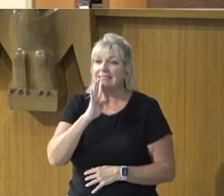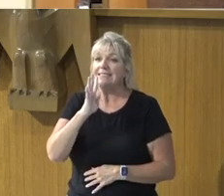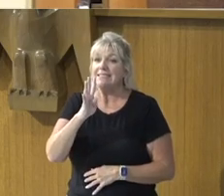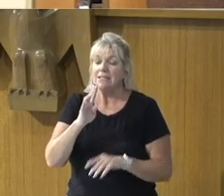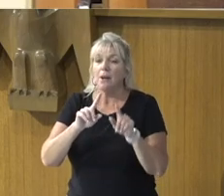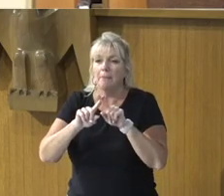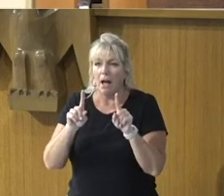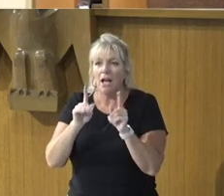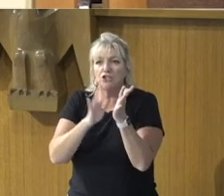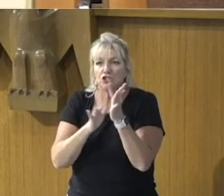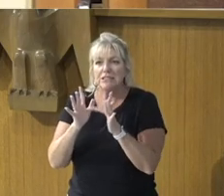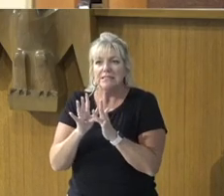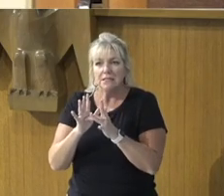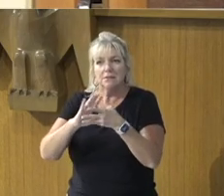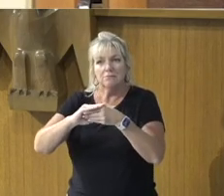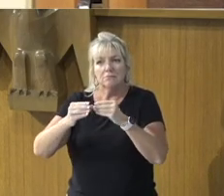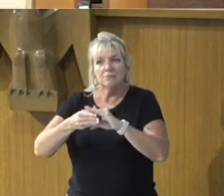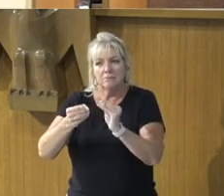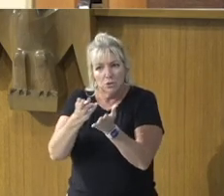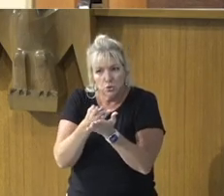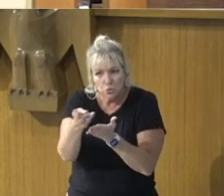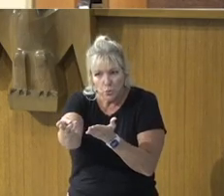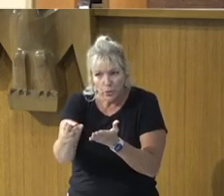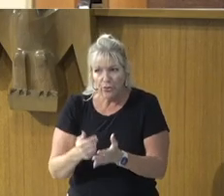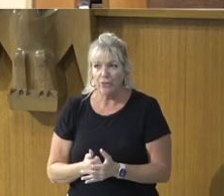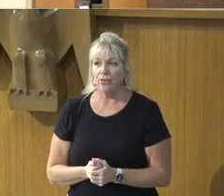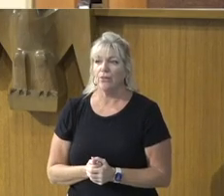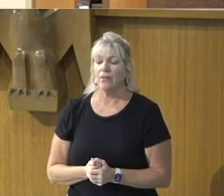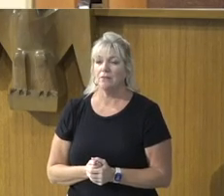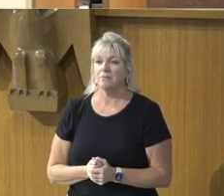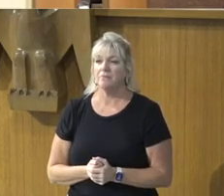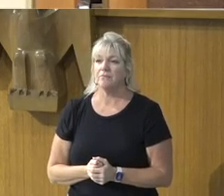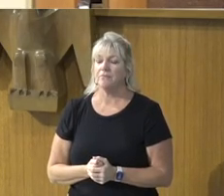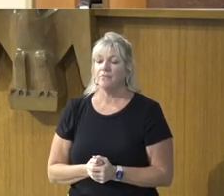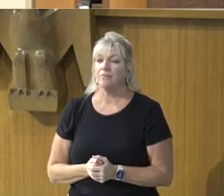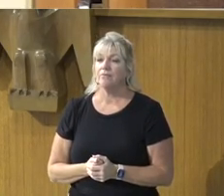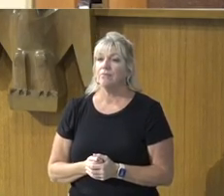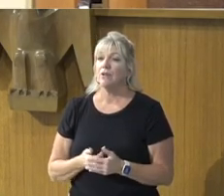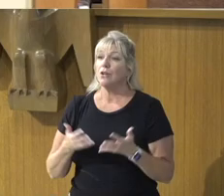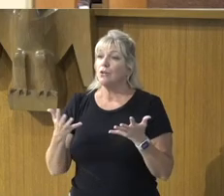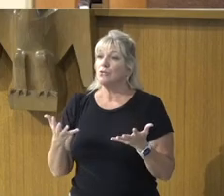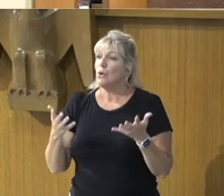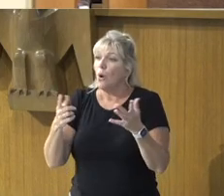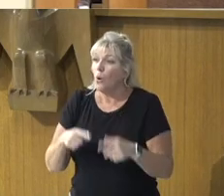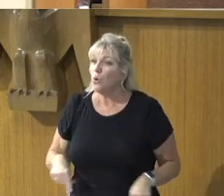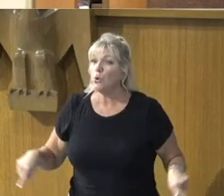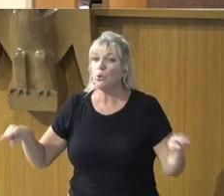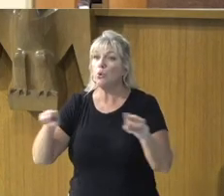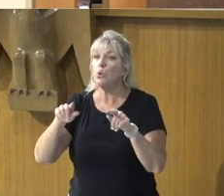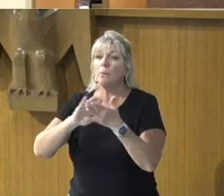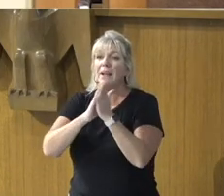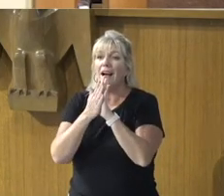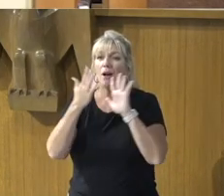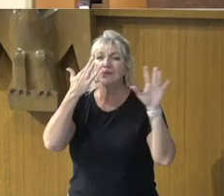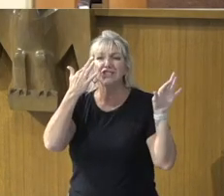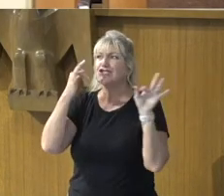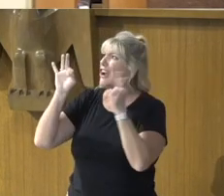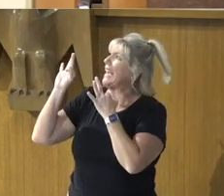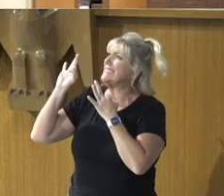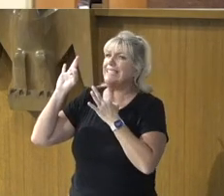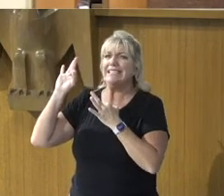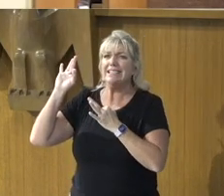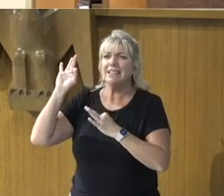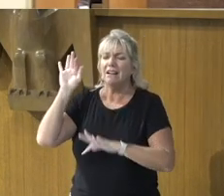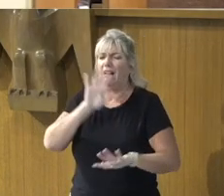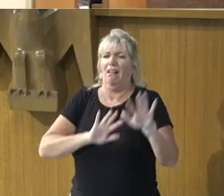is true, So let, Us, Not get distracted, By trying to, Rationalize, This